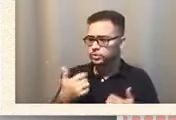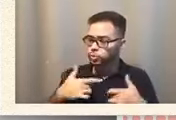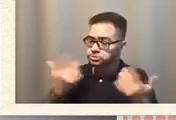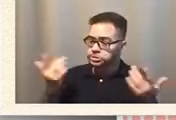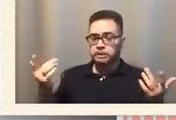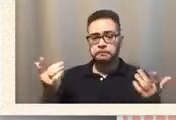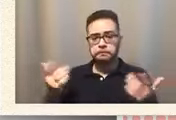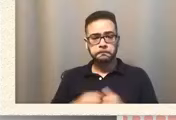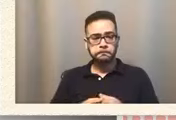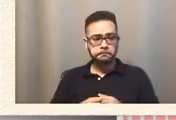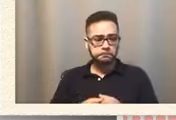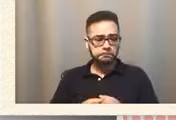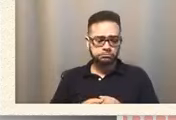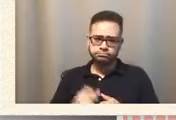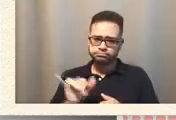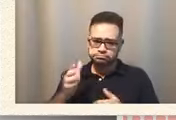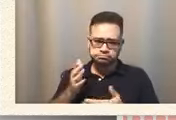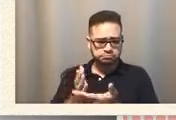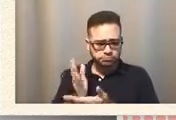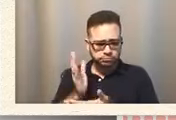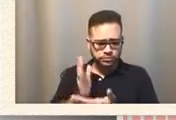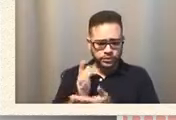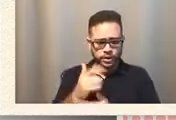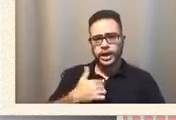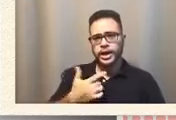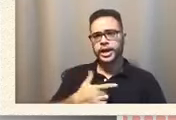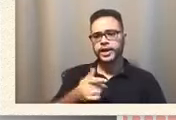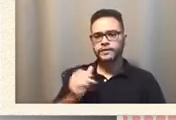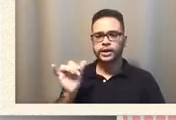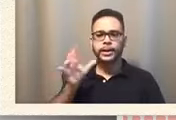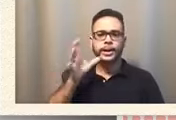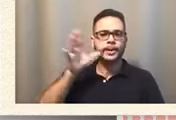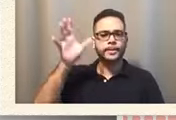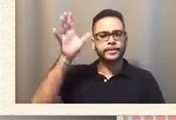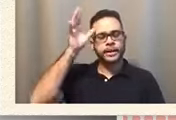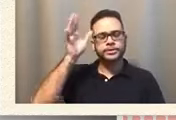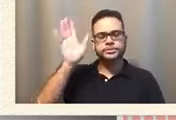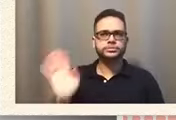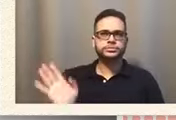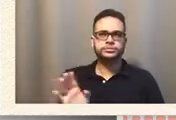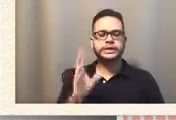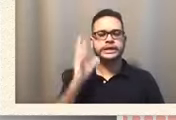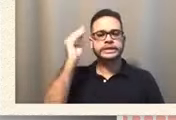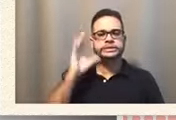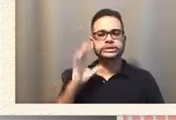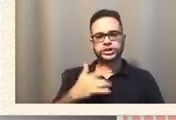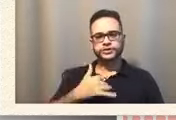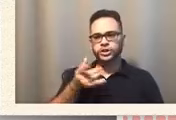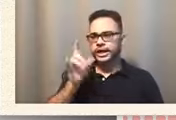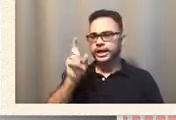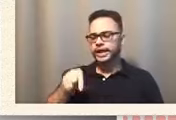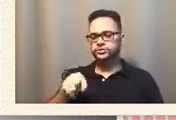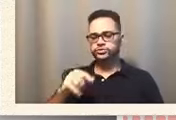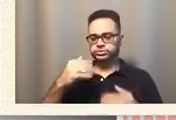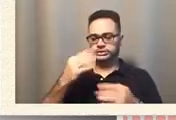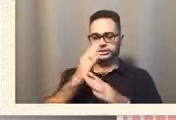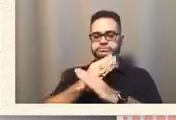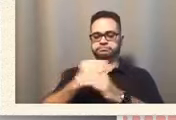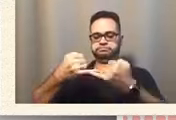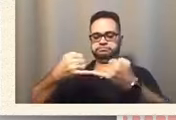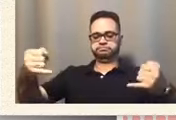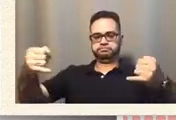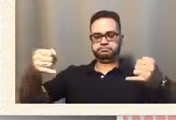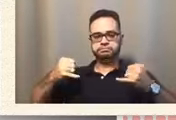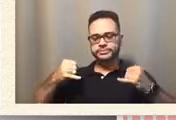It's okay. I feel like parents, or not parents, but teachers feel like they need to keep up this border. Exactly. They